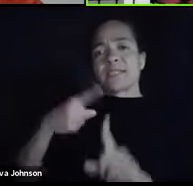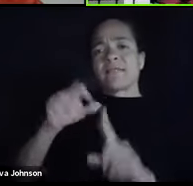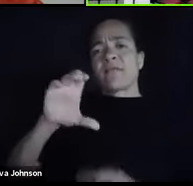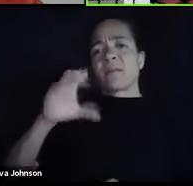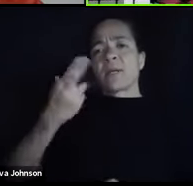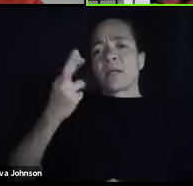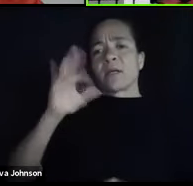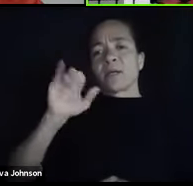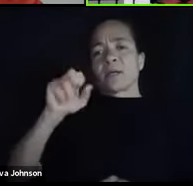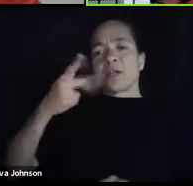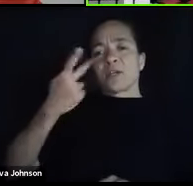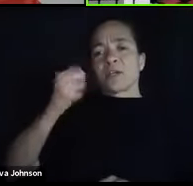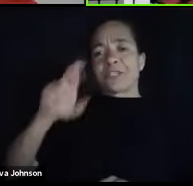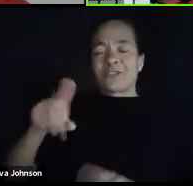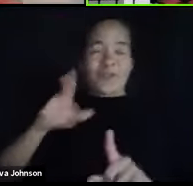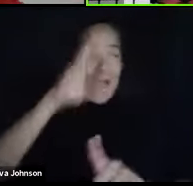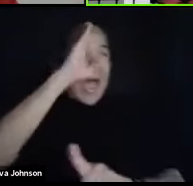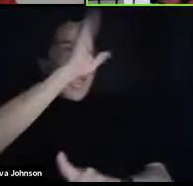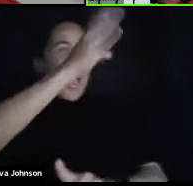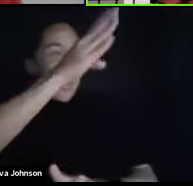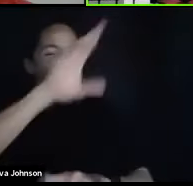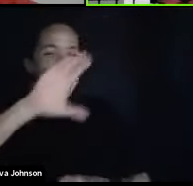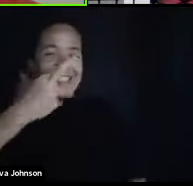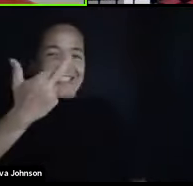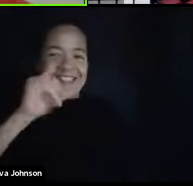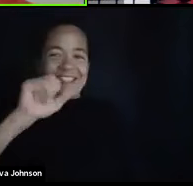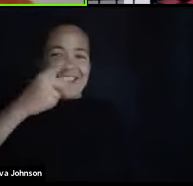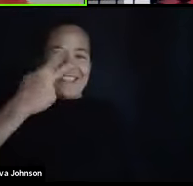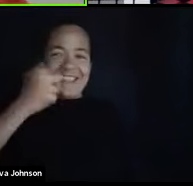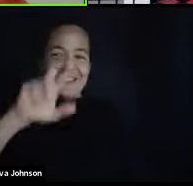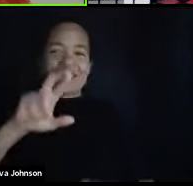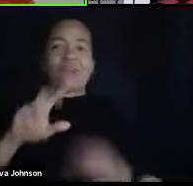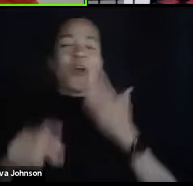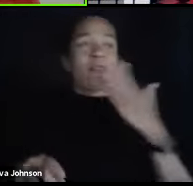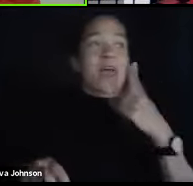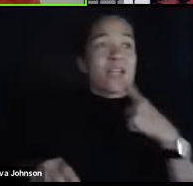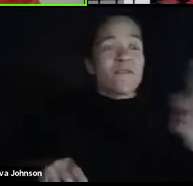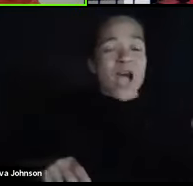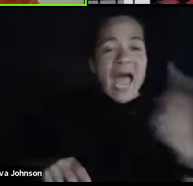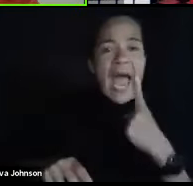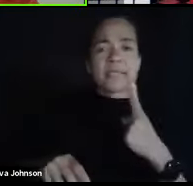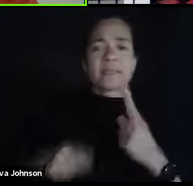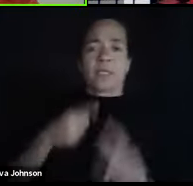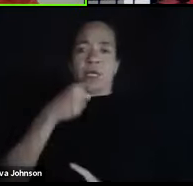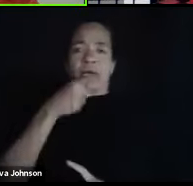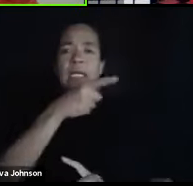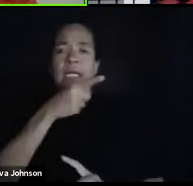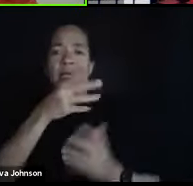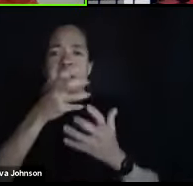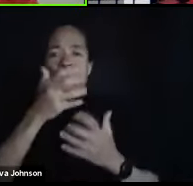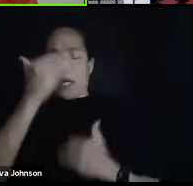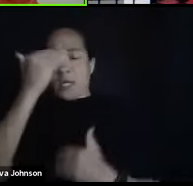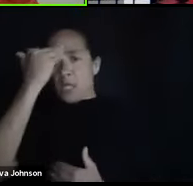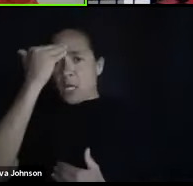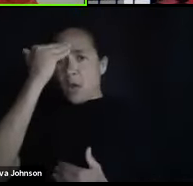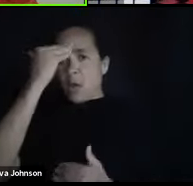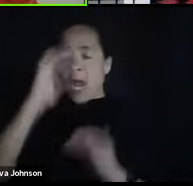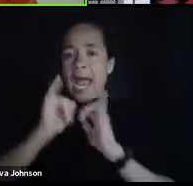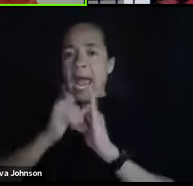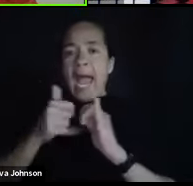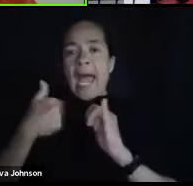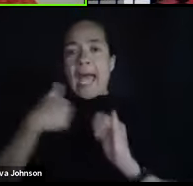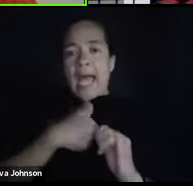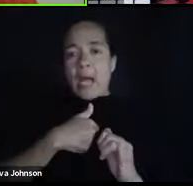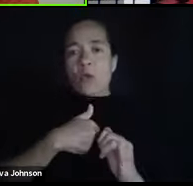Hi, Christopher. Hello, Christopher. Thank you for asking. He wants to know, how can we ensure that we stay